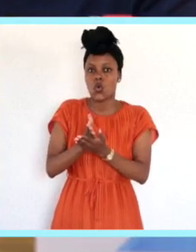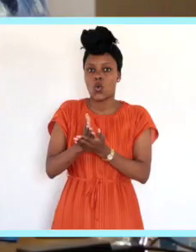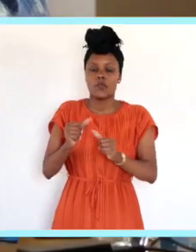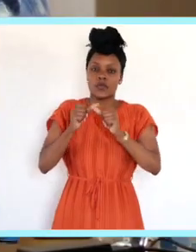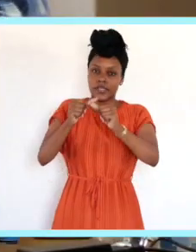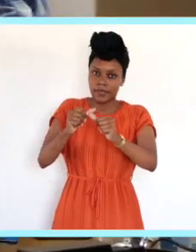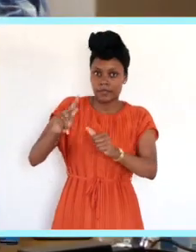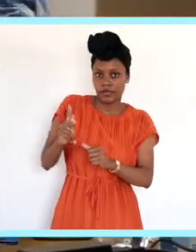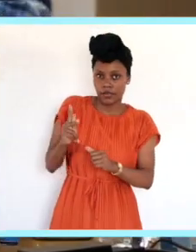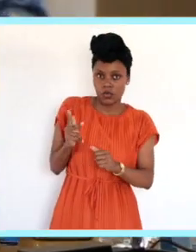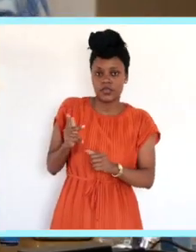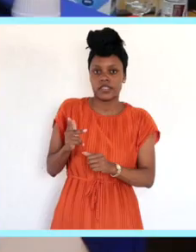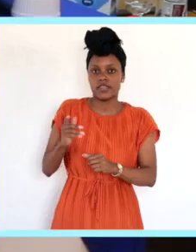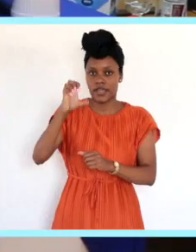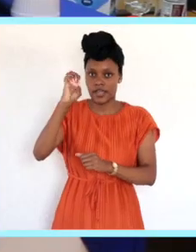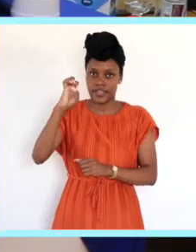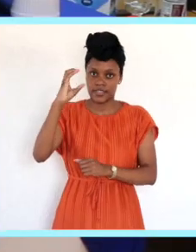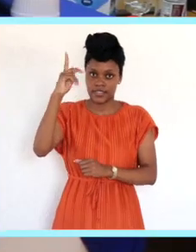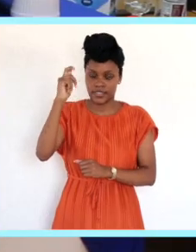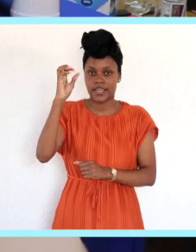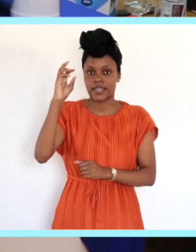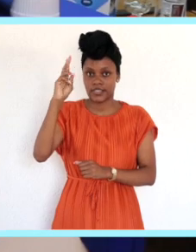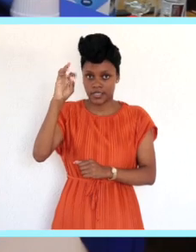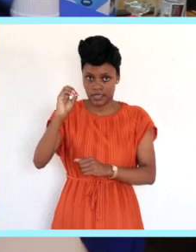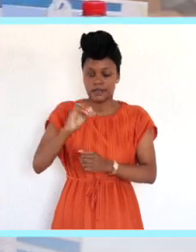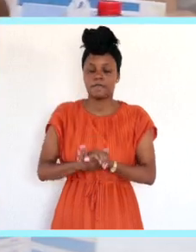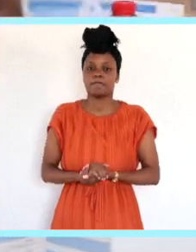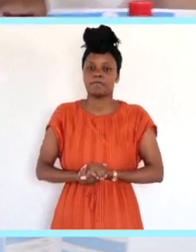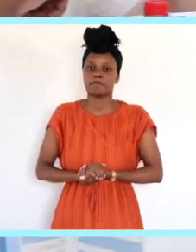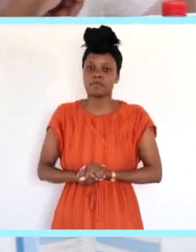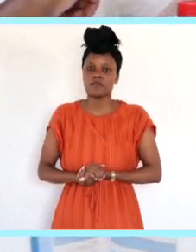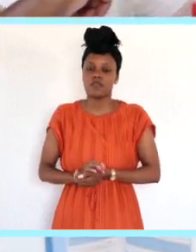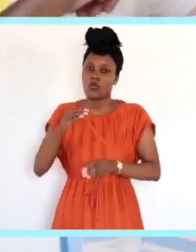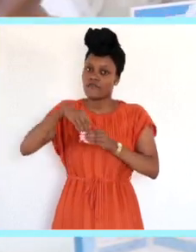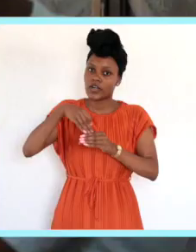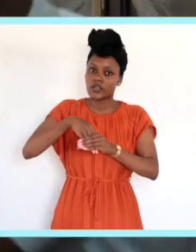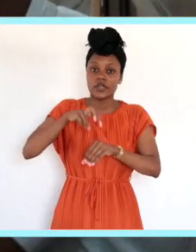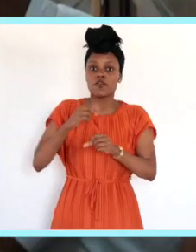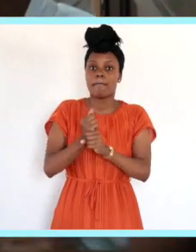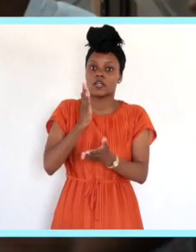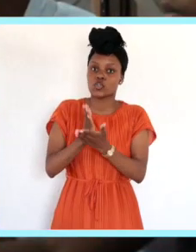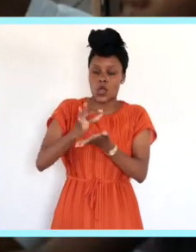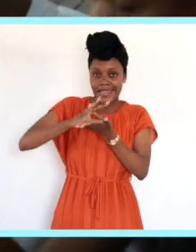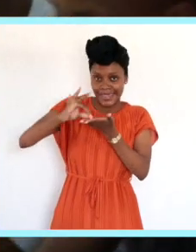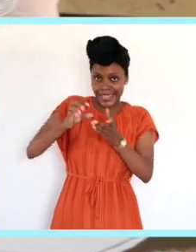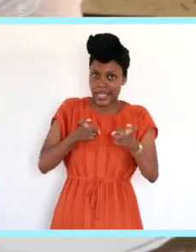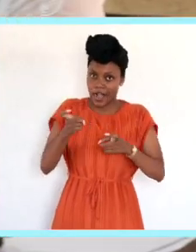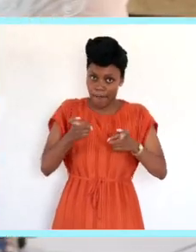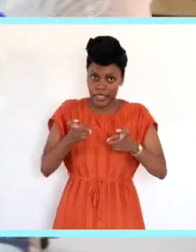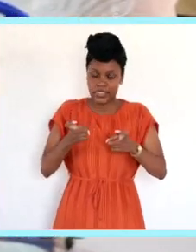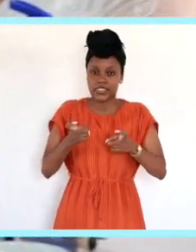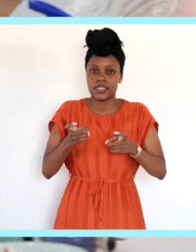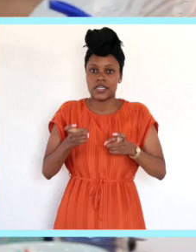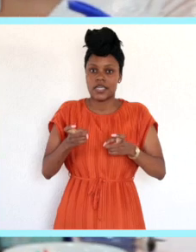maintains a strategic position within the sector. As part of its oversight function, we also need to ensure clean